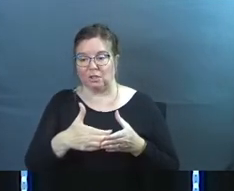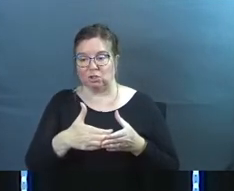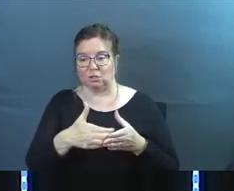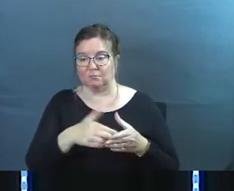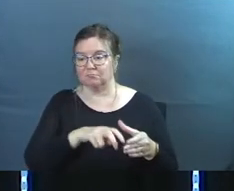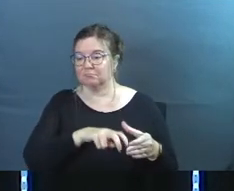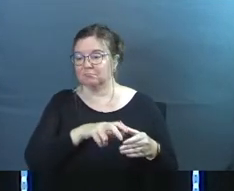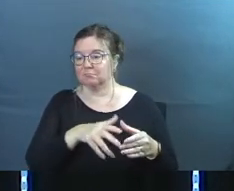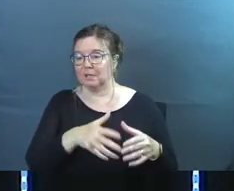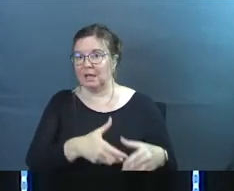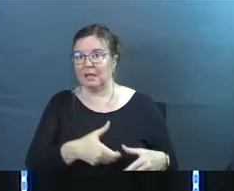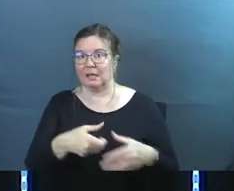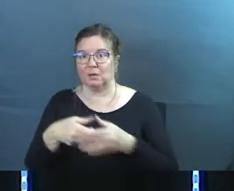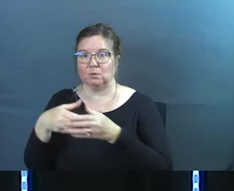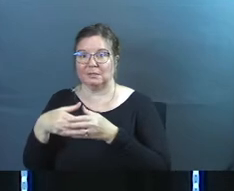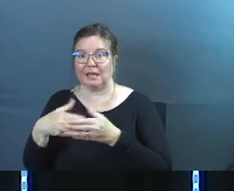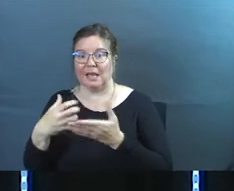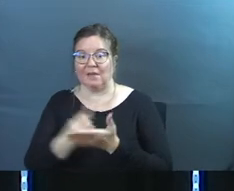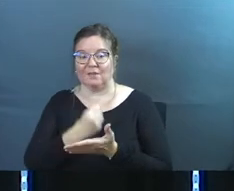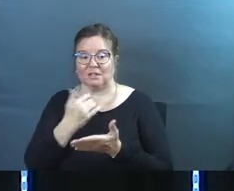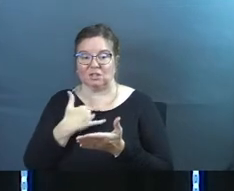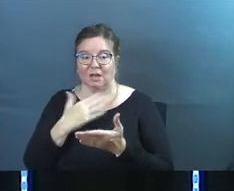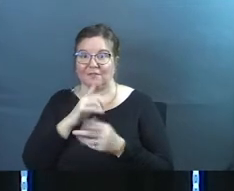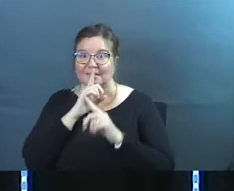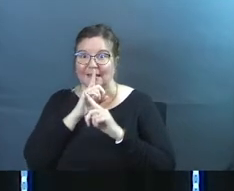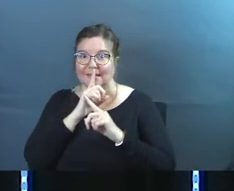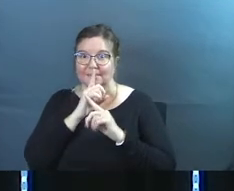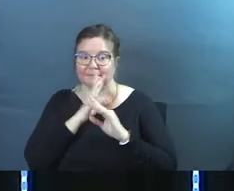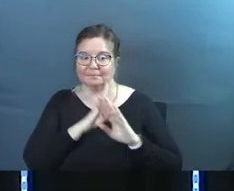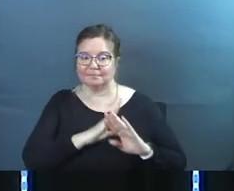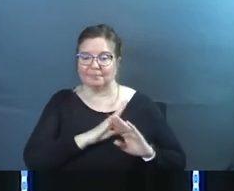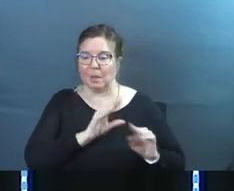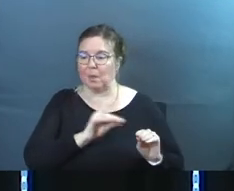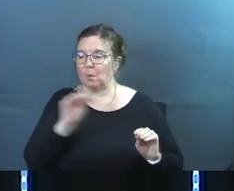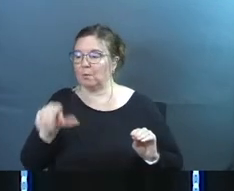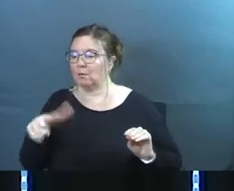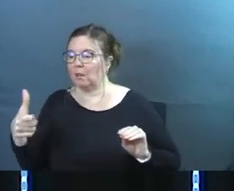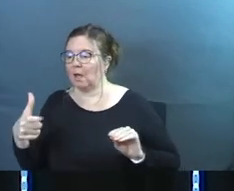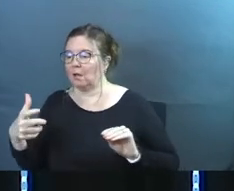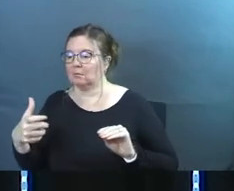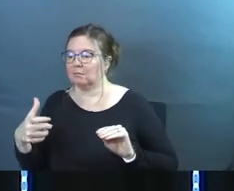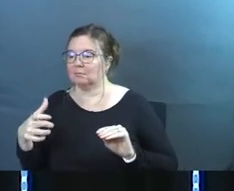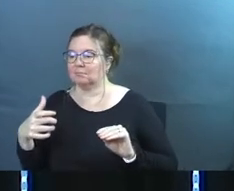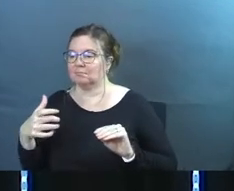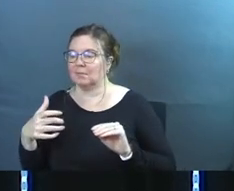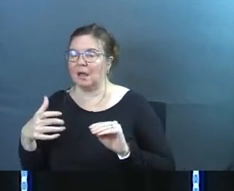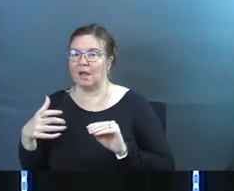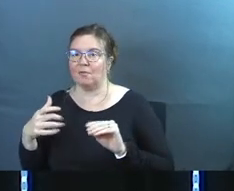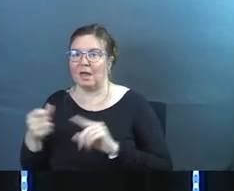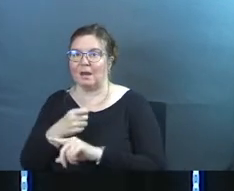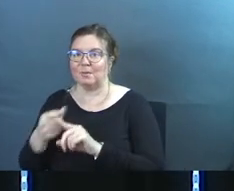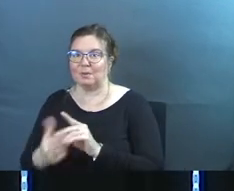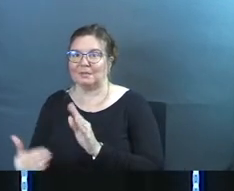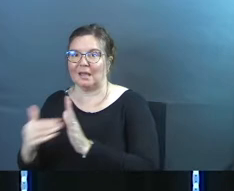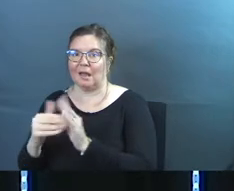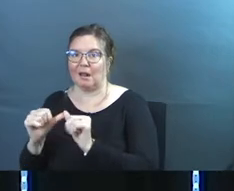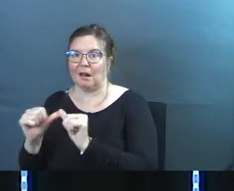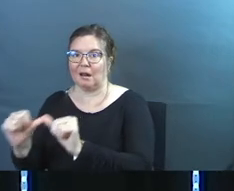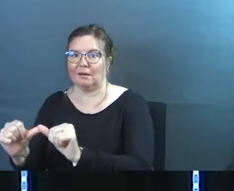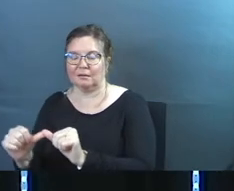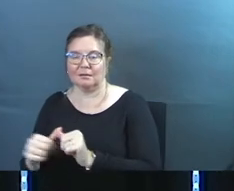and they will take advantage of the silence and they will move to another congregation and they will victimize other people